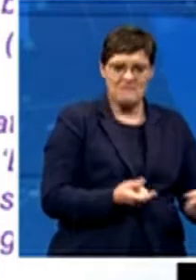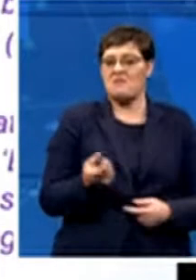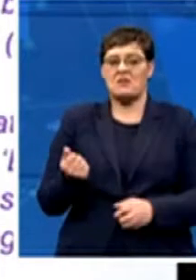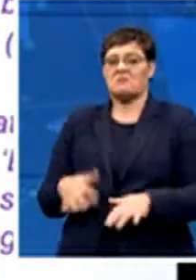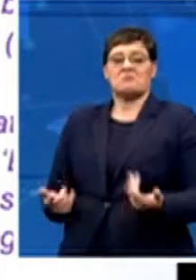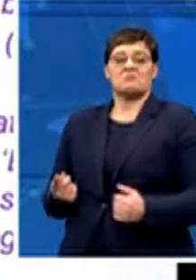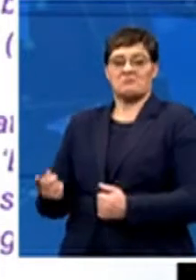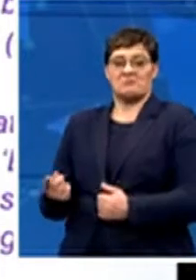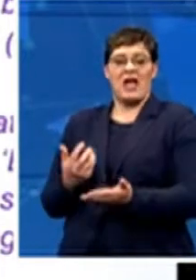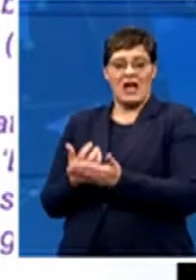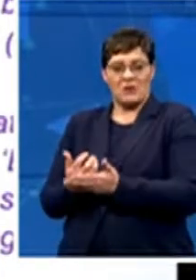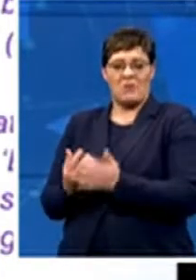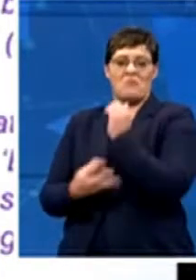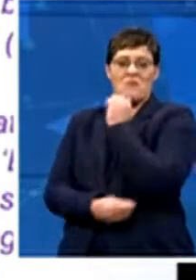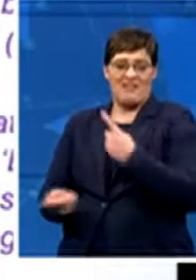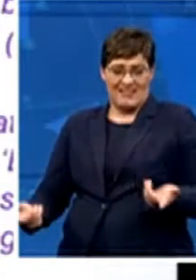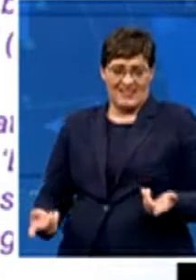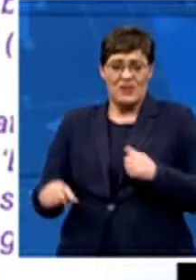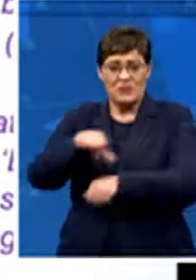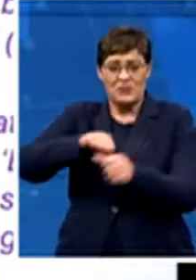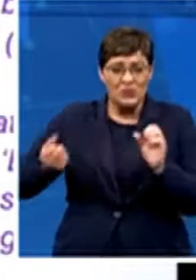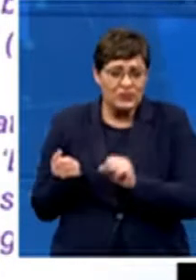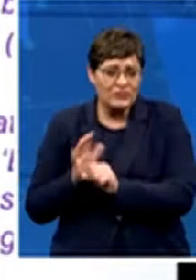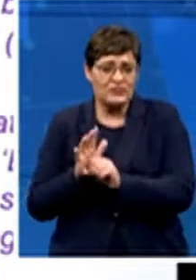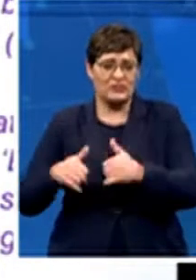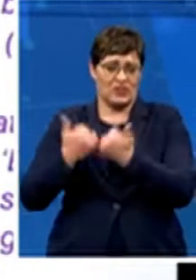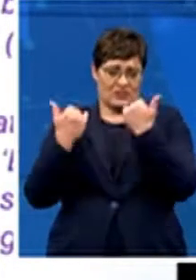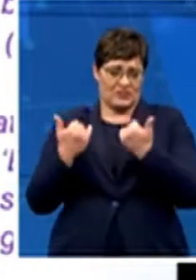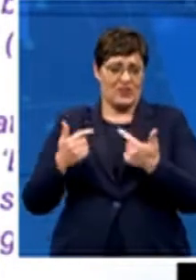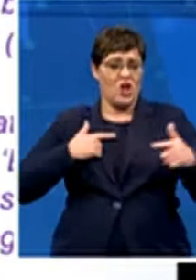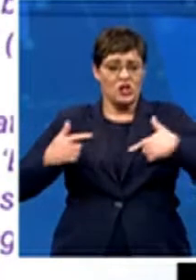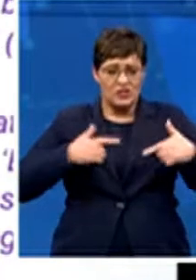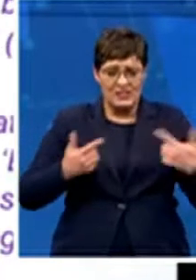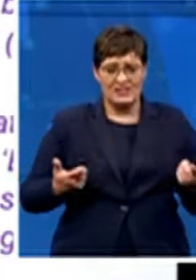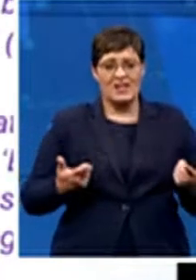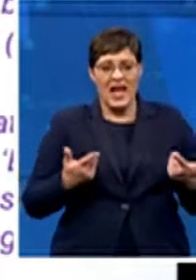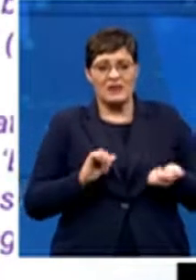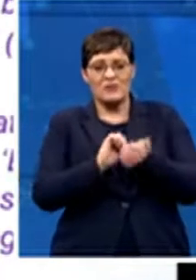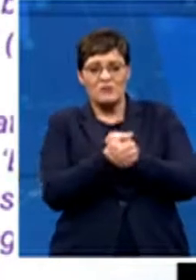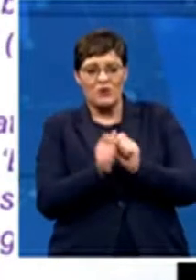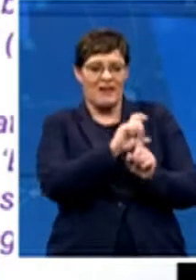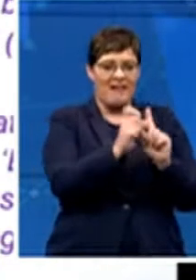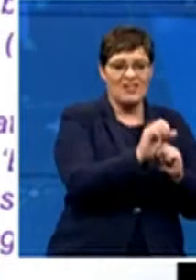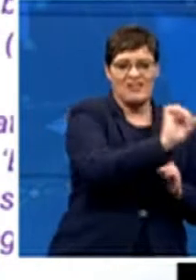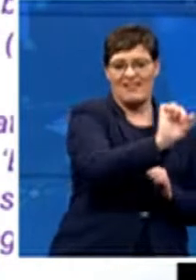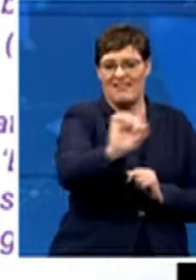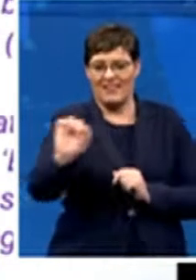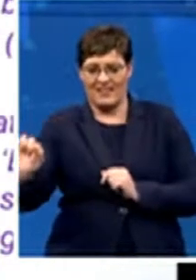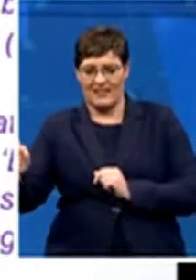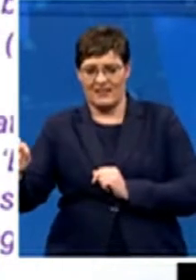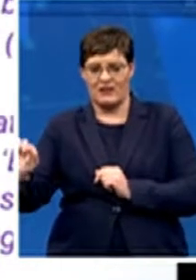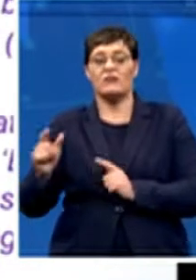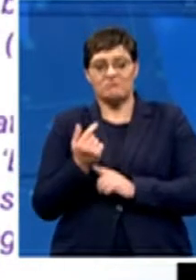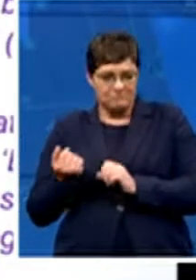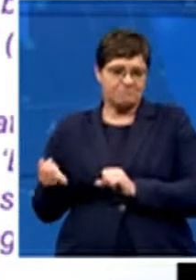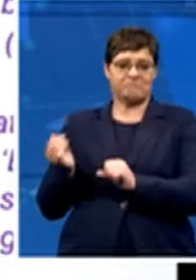challenges, logistics and even differing sporting cultures. All of those impacted how